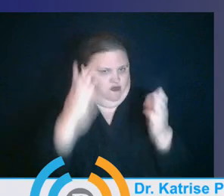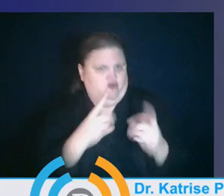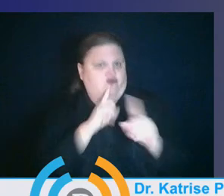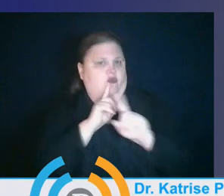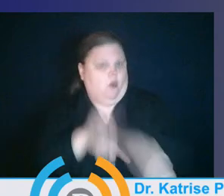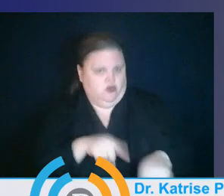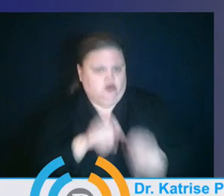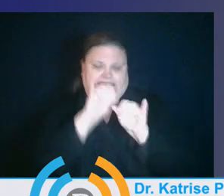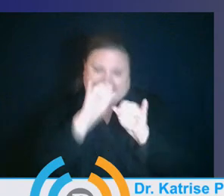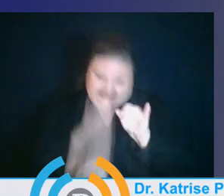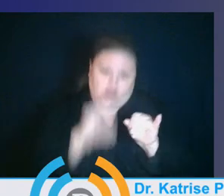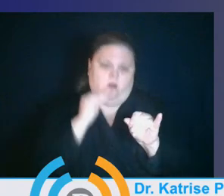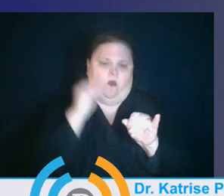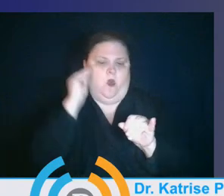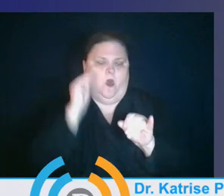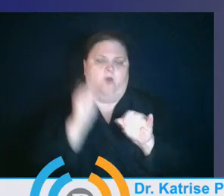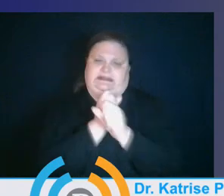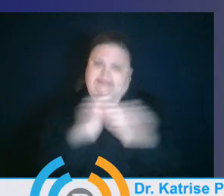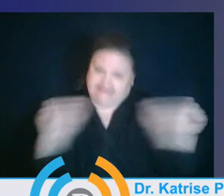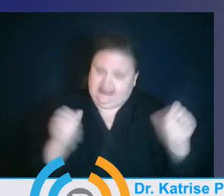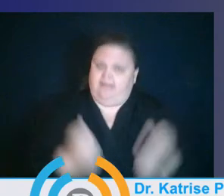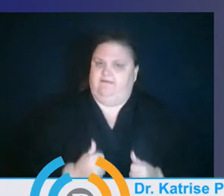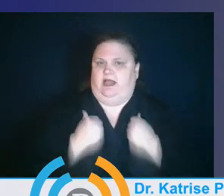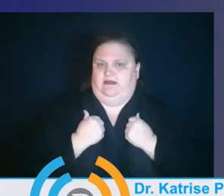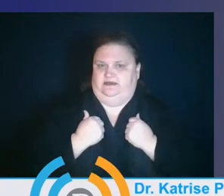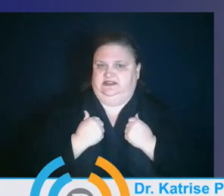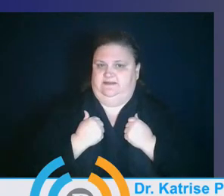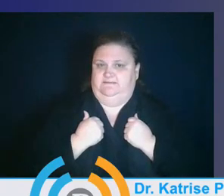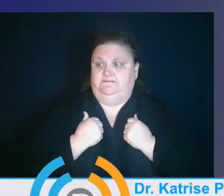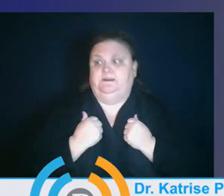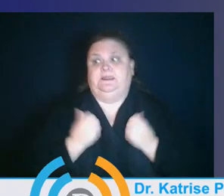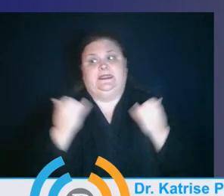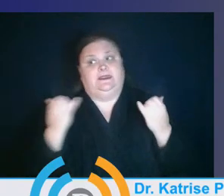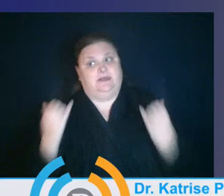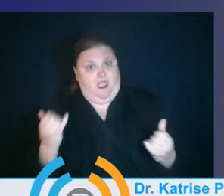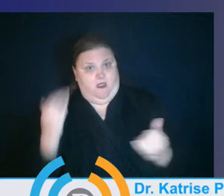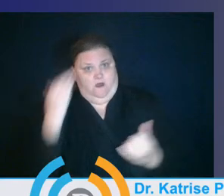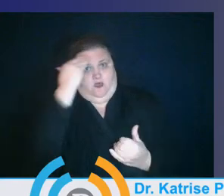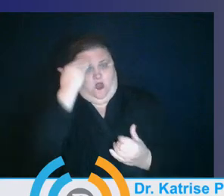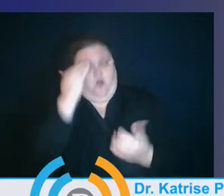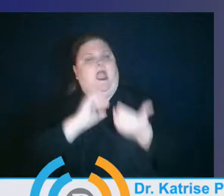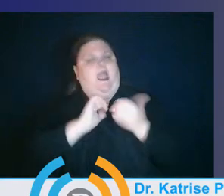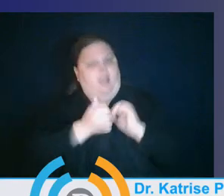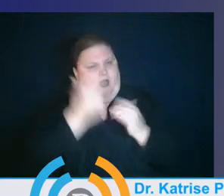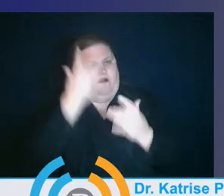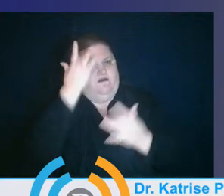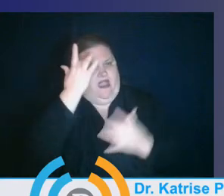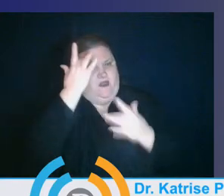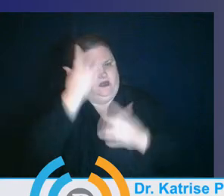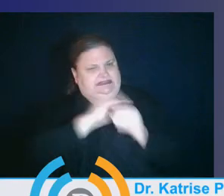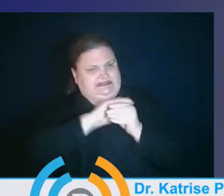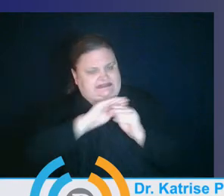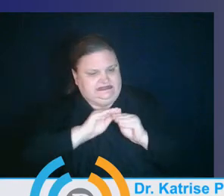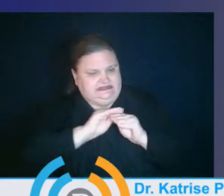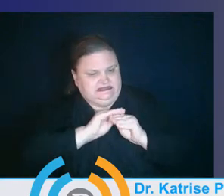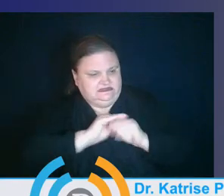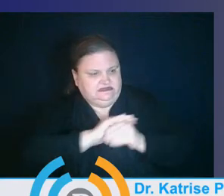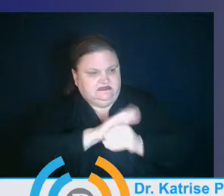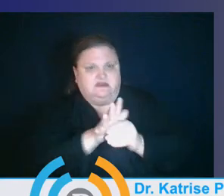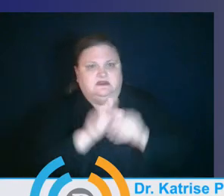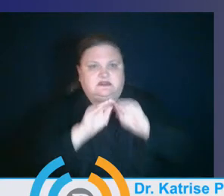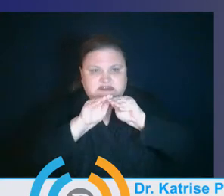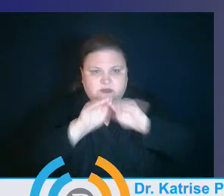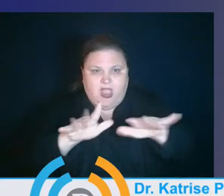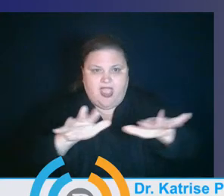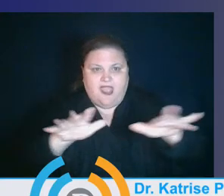I think we have learned a lot about the virus and how it spreads. But I also am very thankful that our governor did take those actions at that time